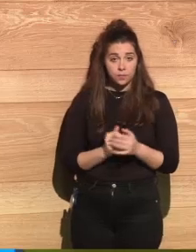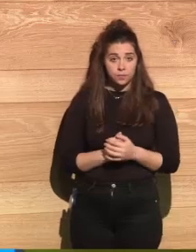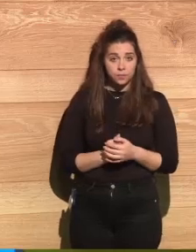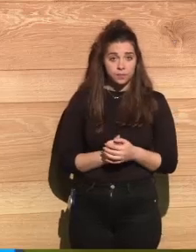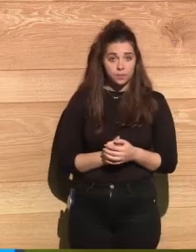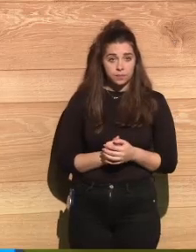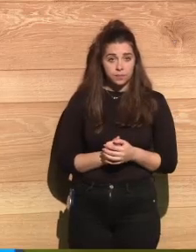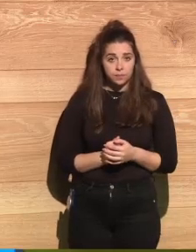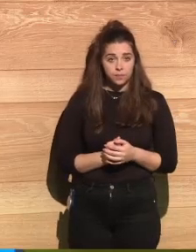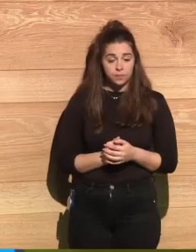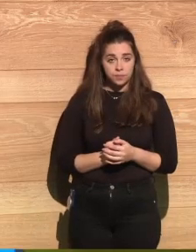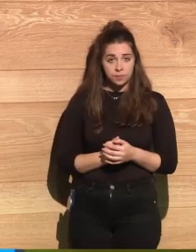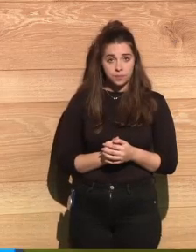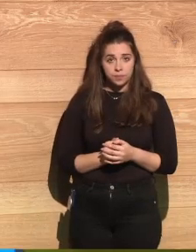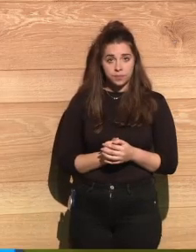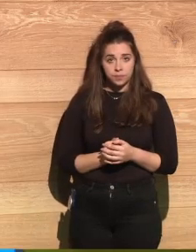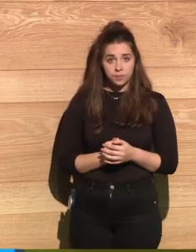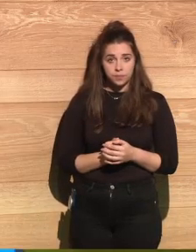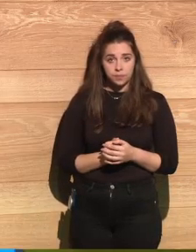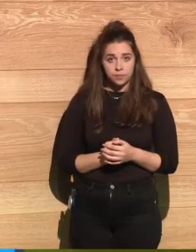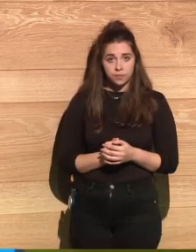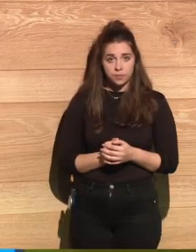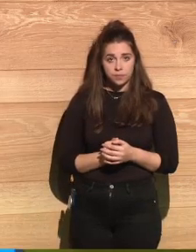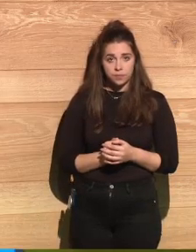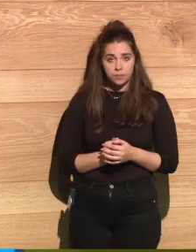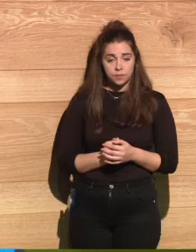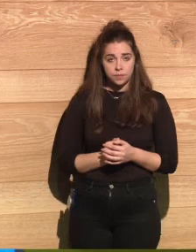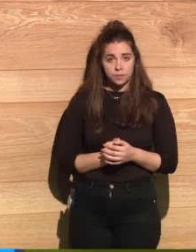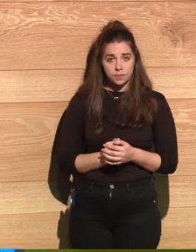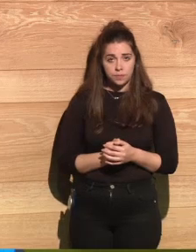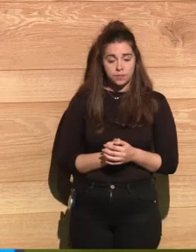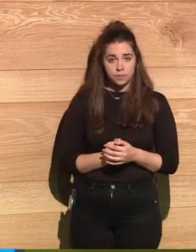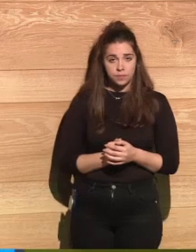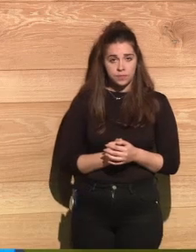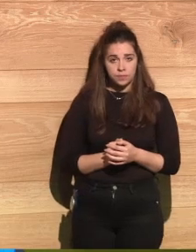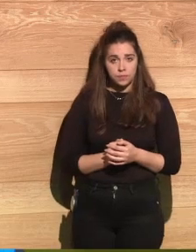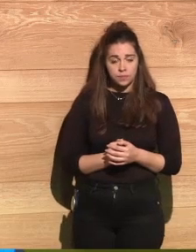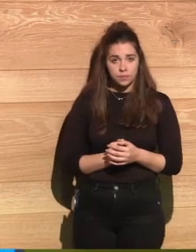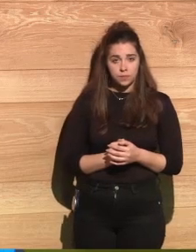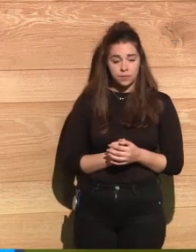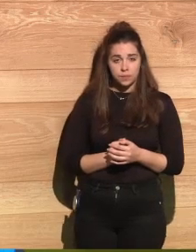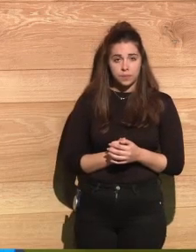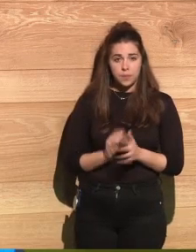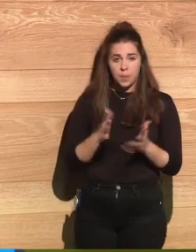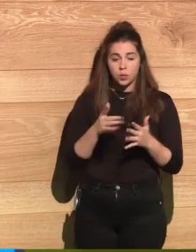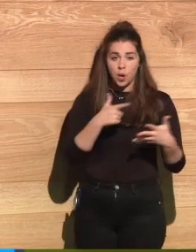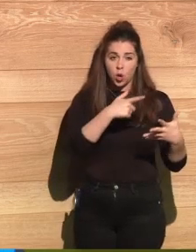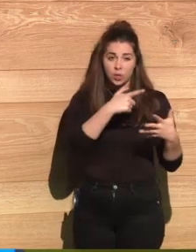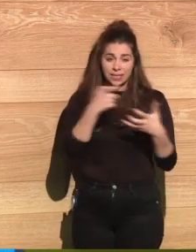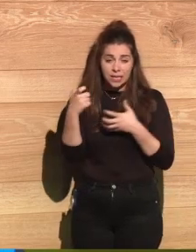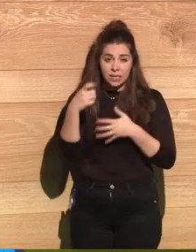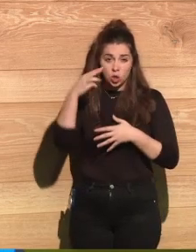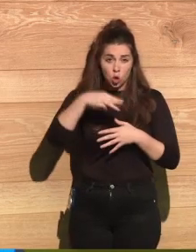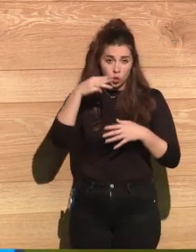or about 600 meters above them, the bomb was